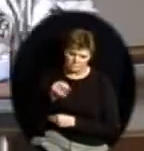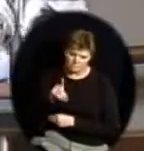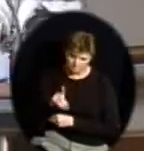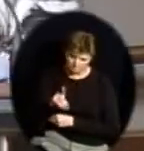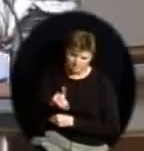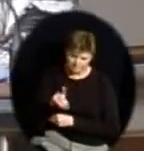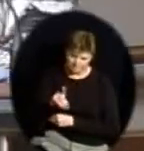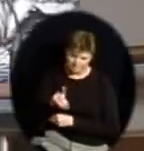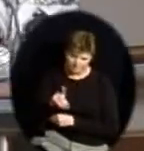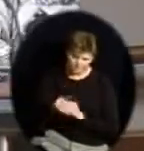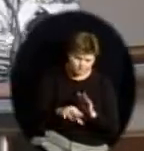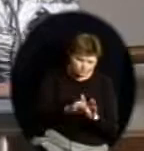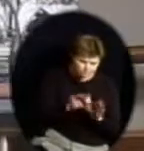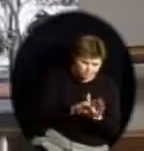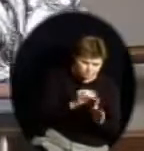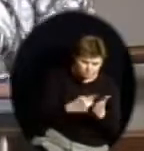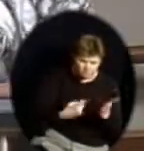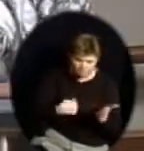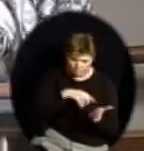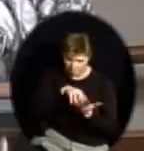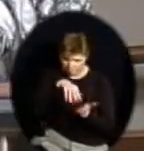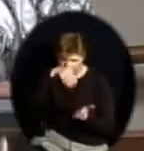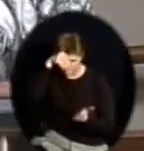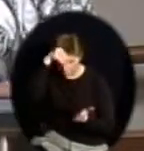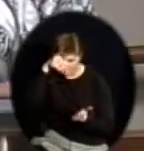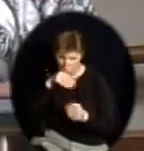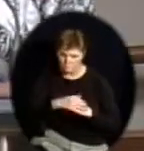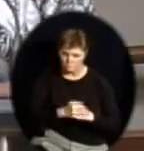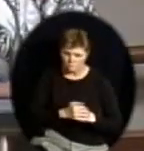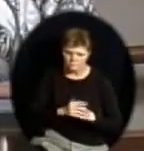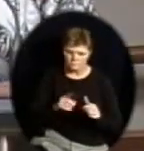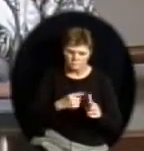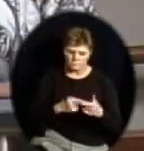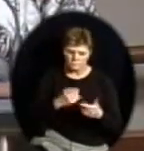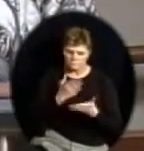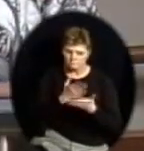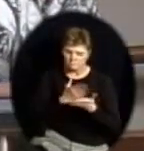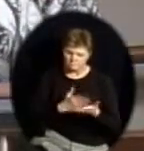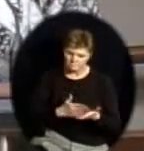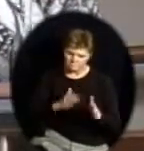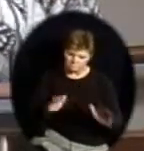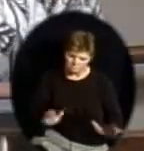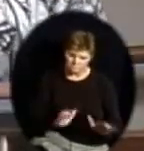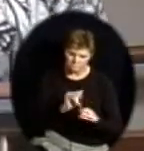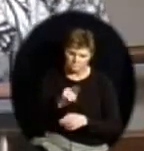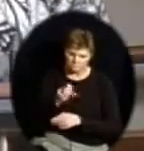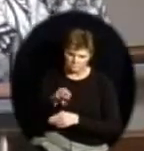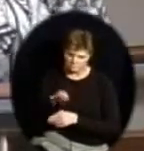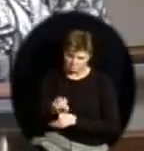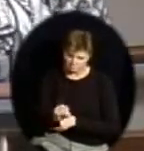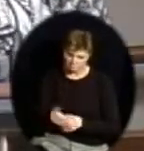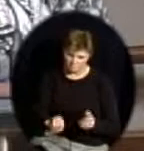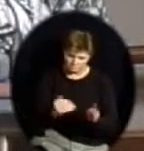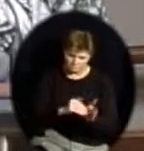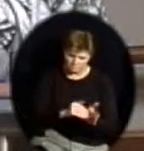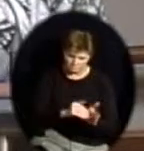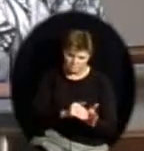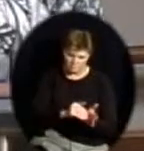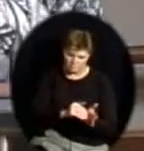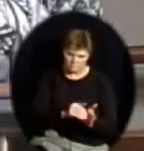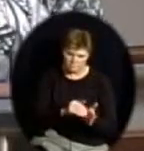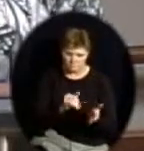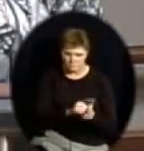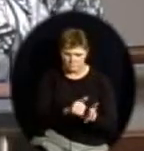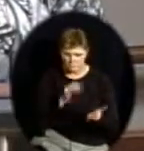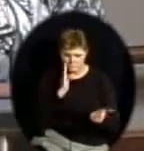Following that item, there are a series of future action items. This is information provided to the board that at some time in the future will